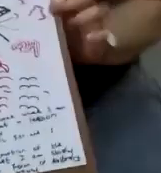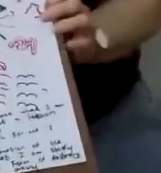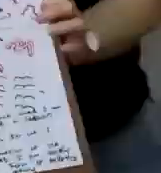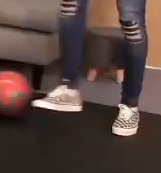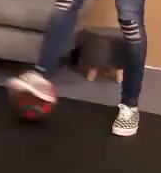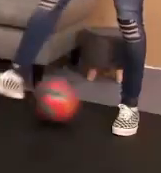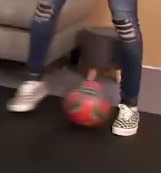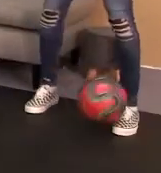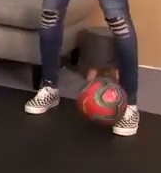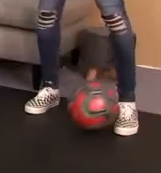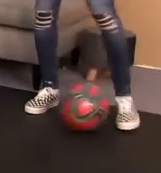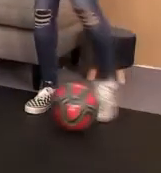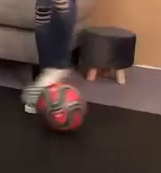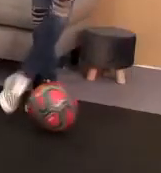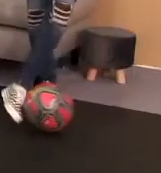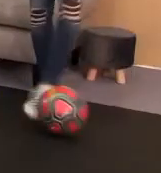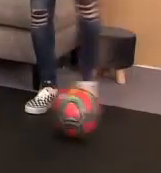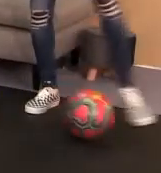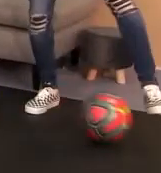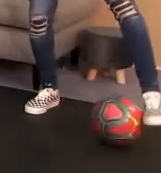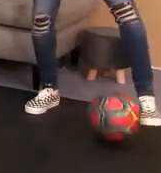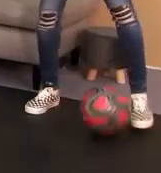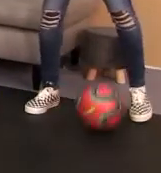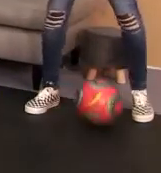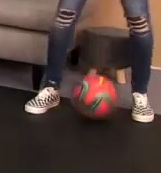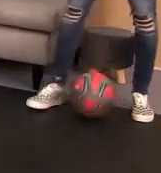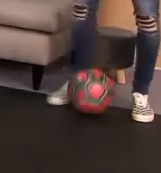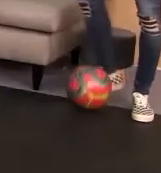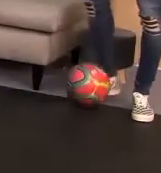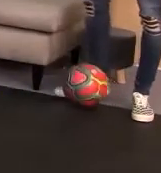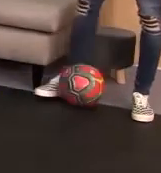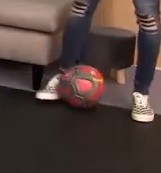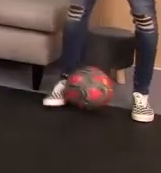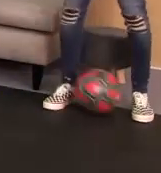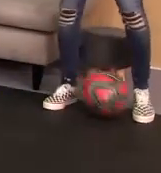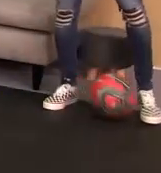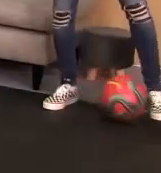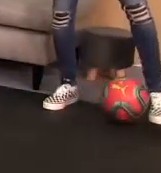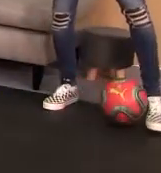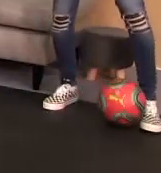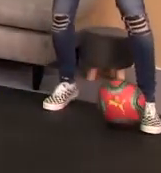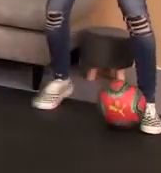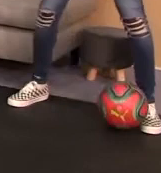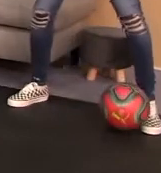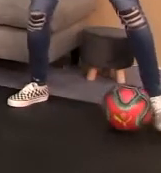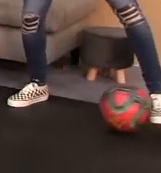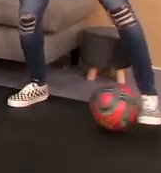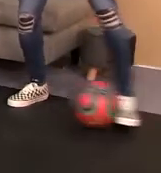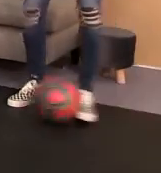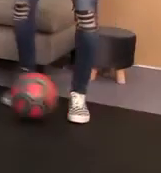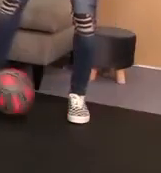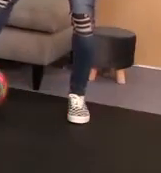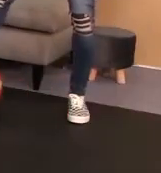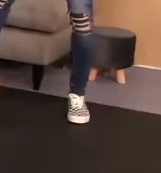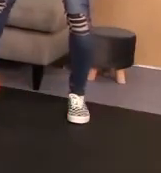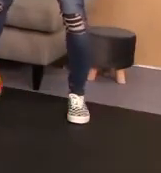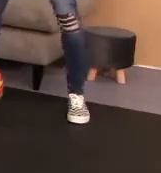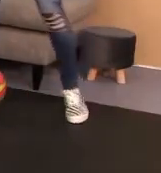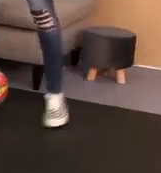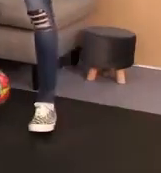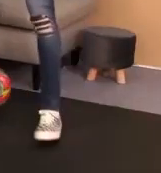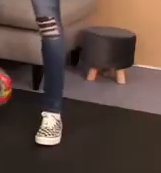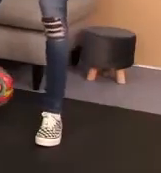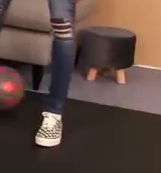attached to what we see and what we feel inside so that I know that I can be able to come back to